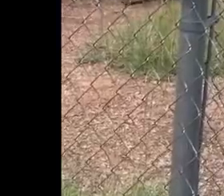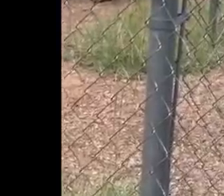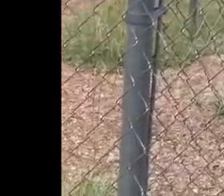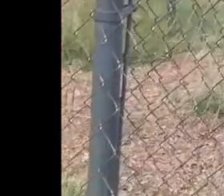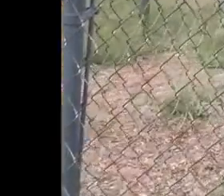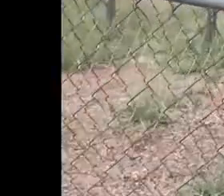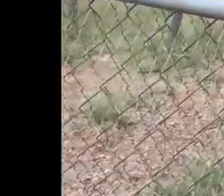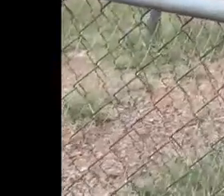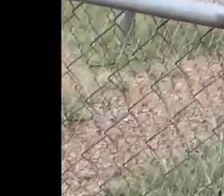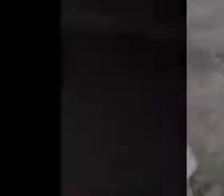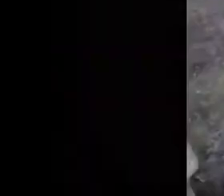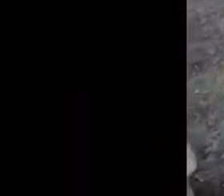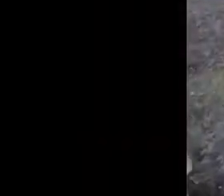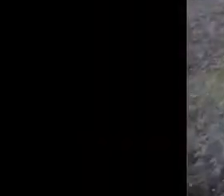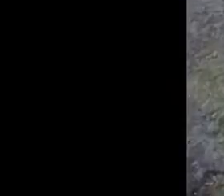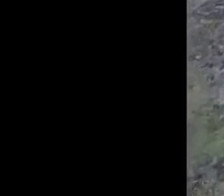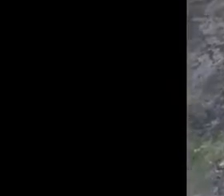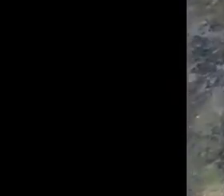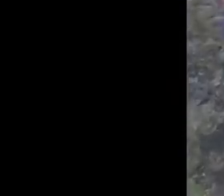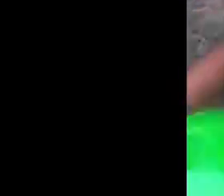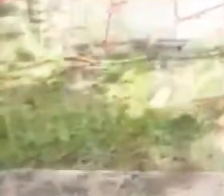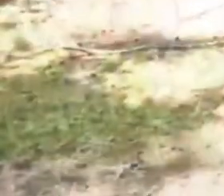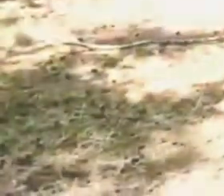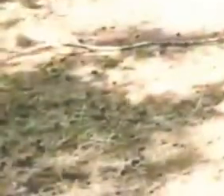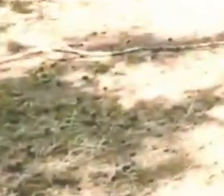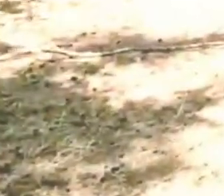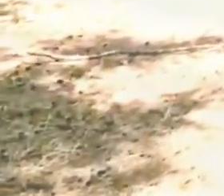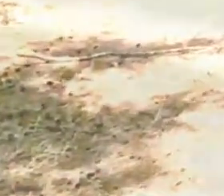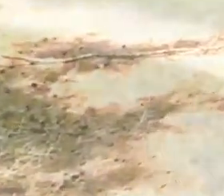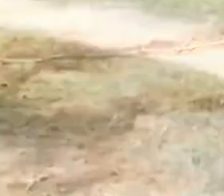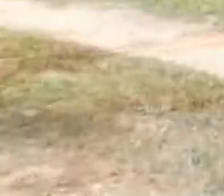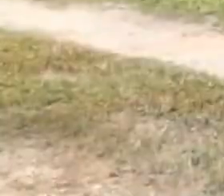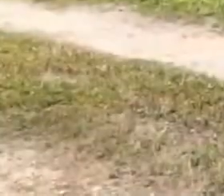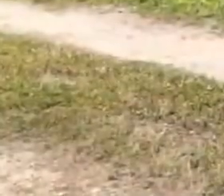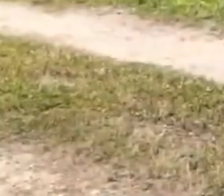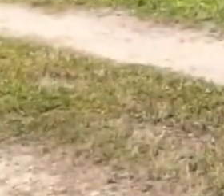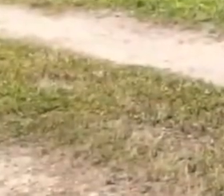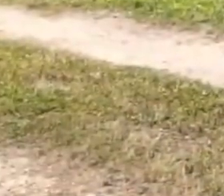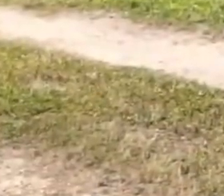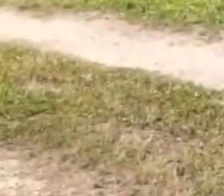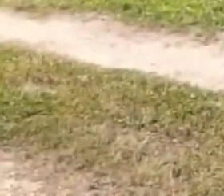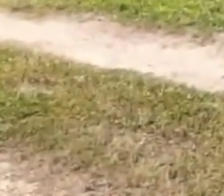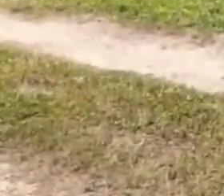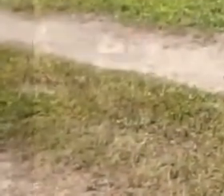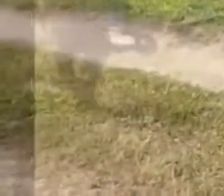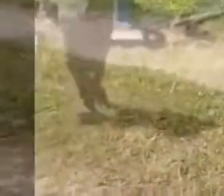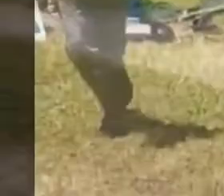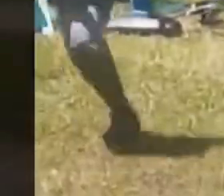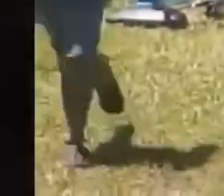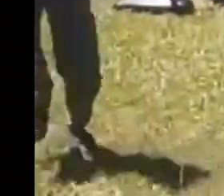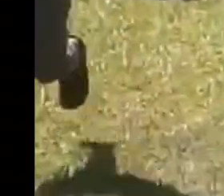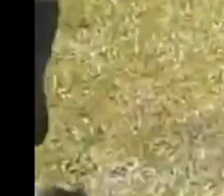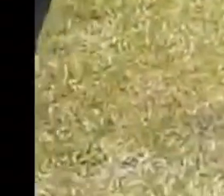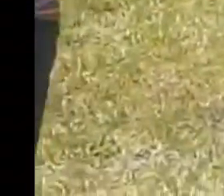walls. We're gonna listen and we're gonna learn. Having fun all the way. Hey,